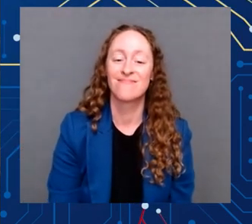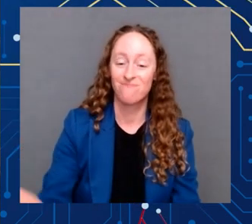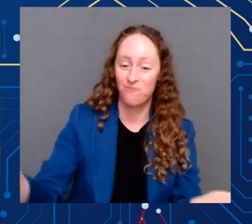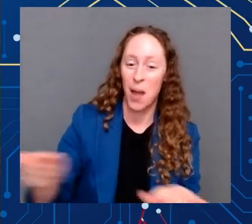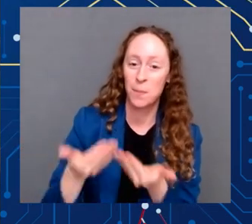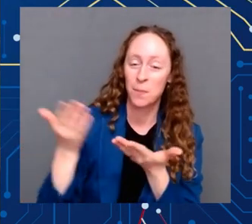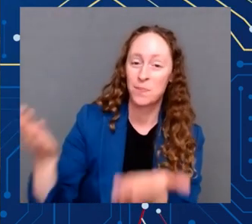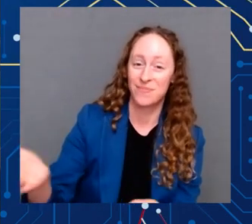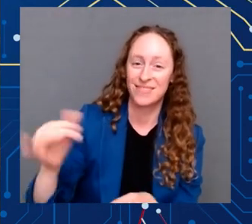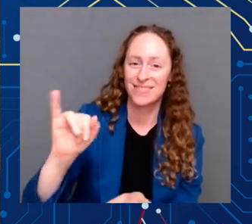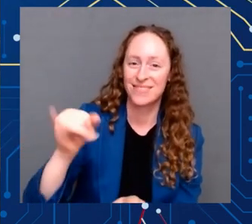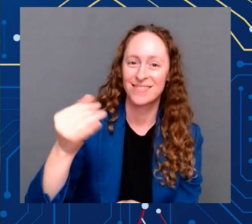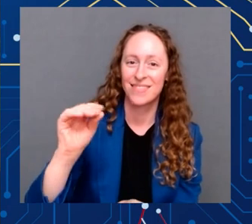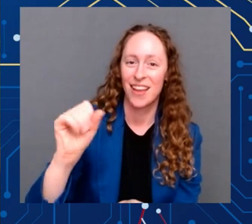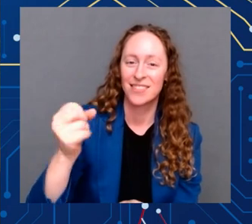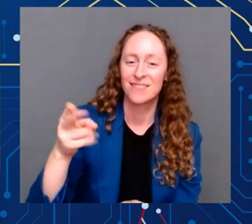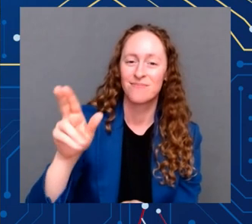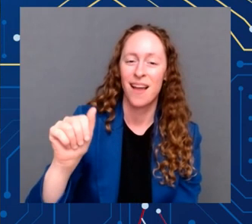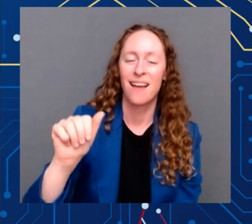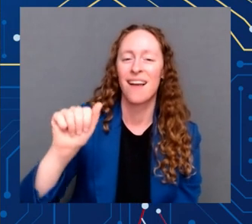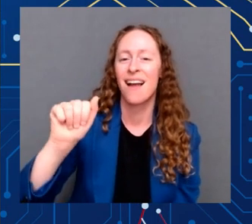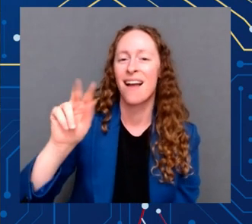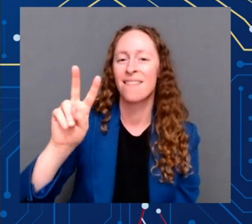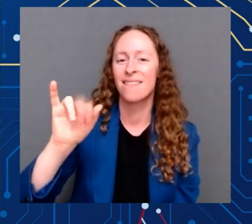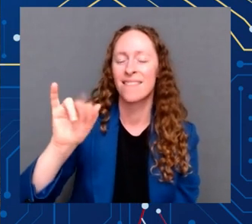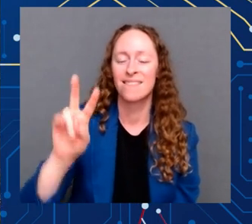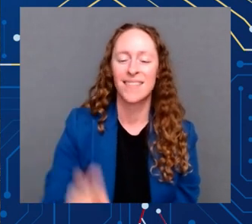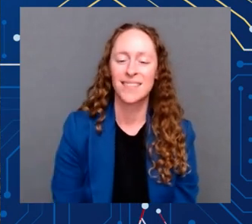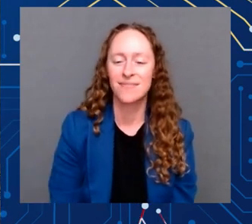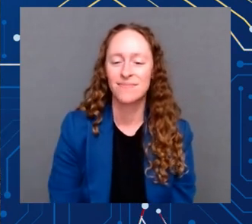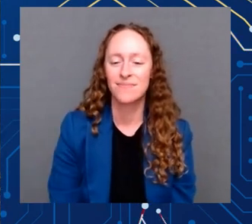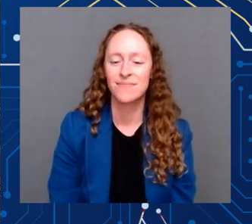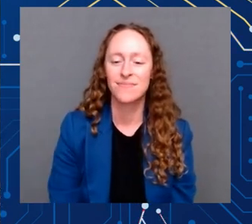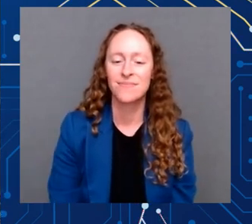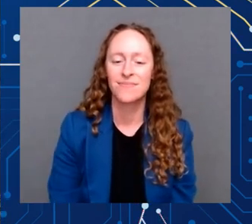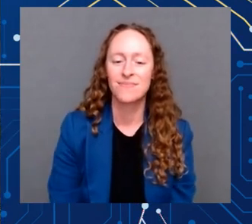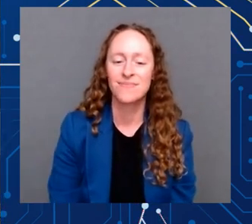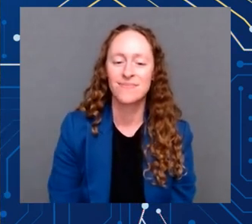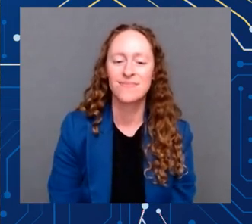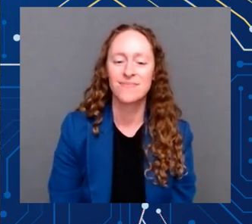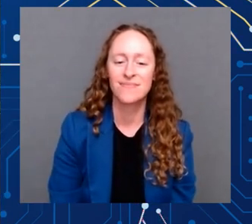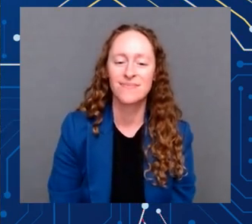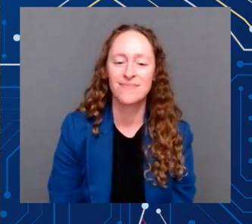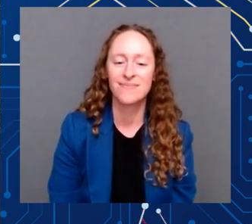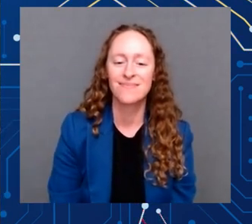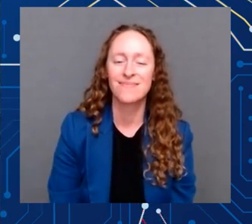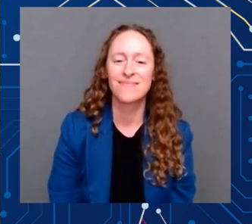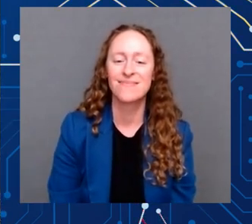The President Biden,